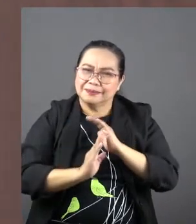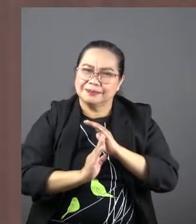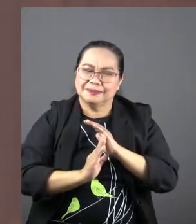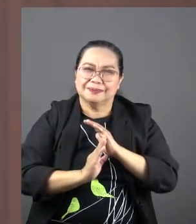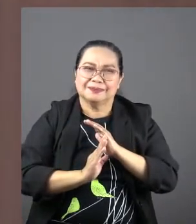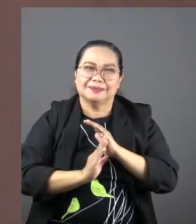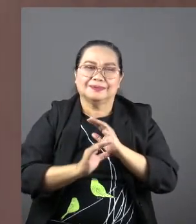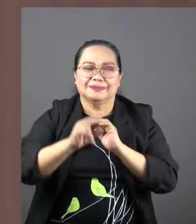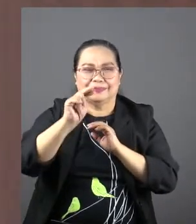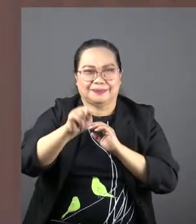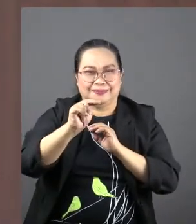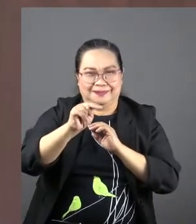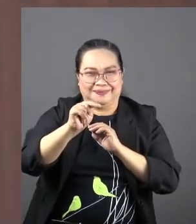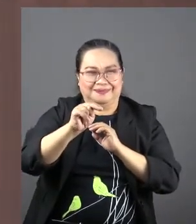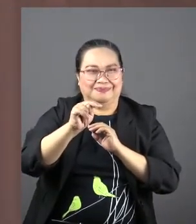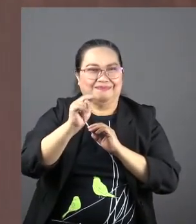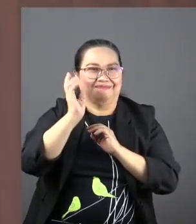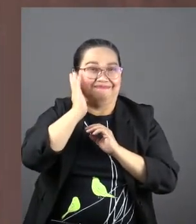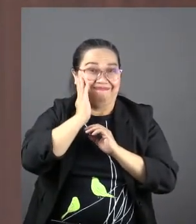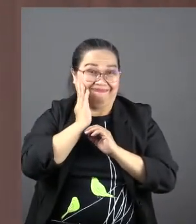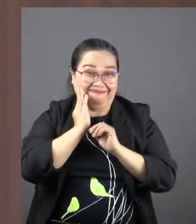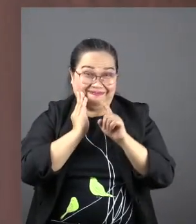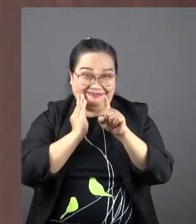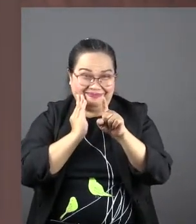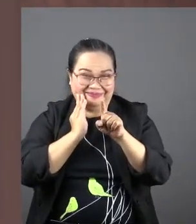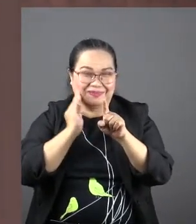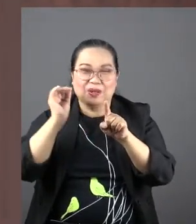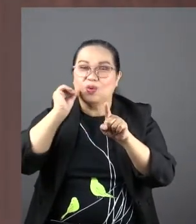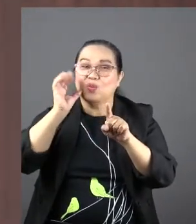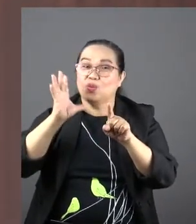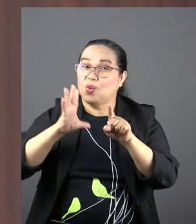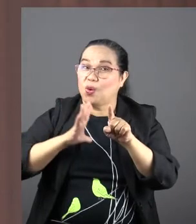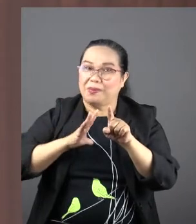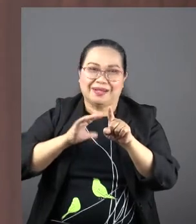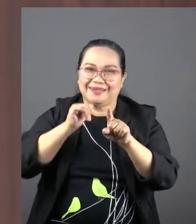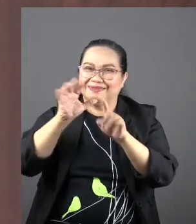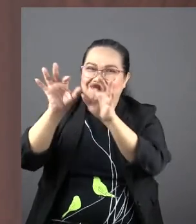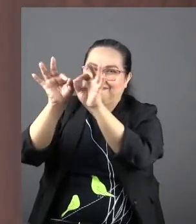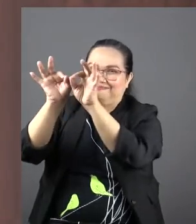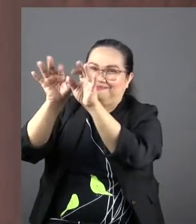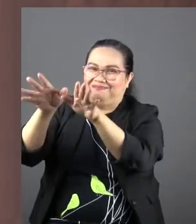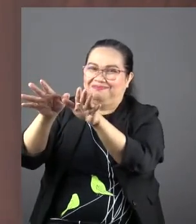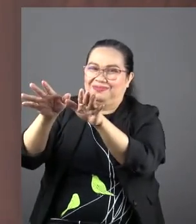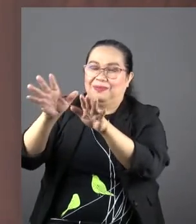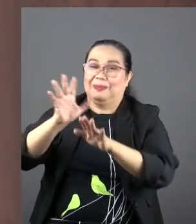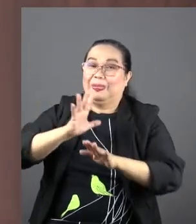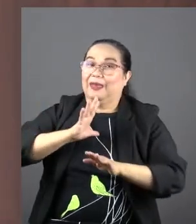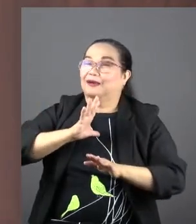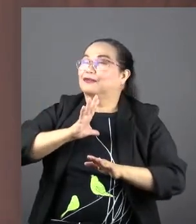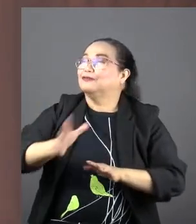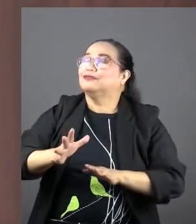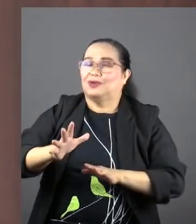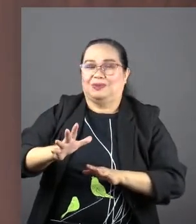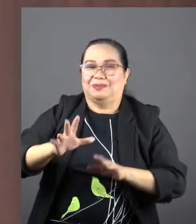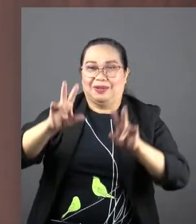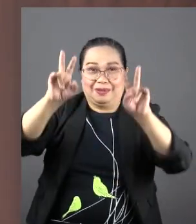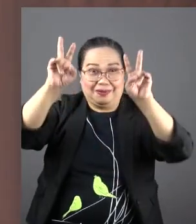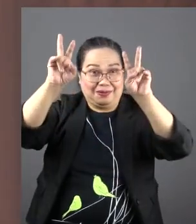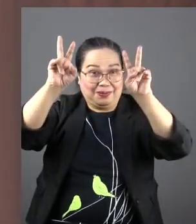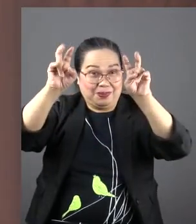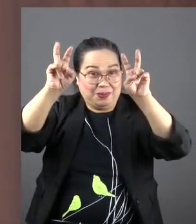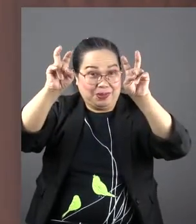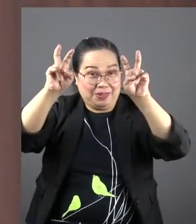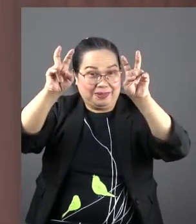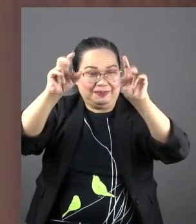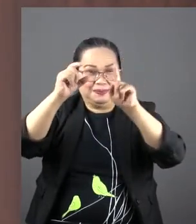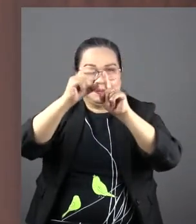You need to journey with me on this. The word woman is not disrespectful. It's a formal term. It's like